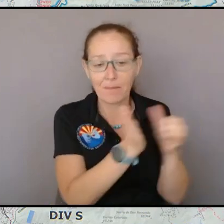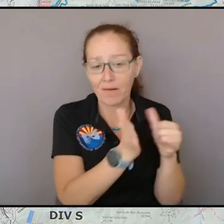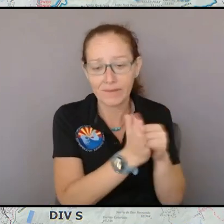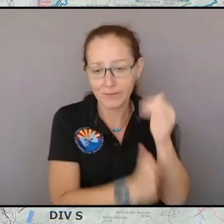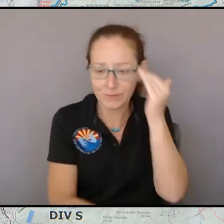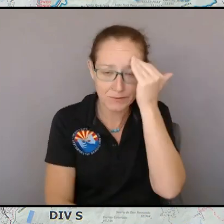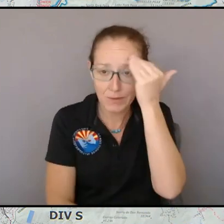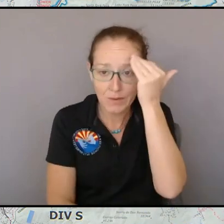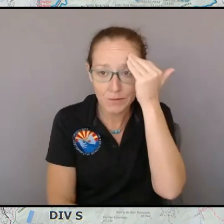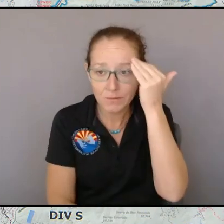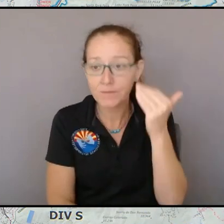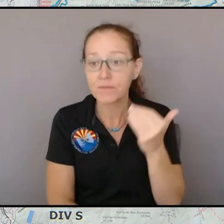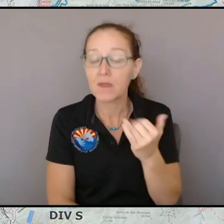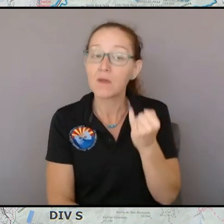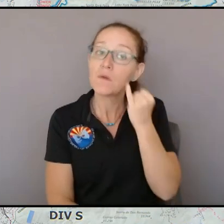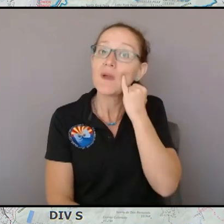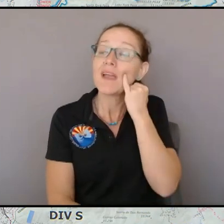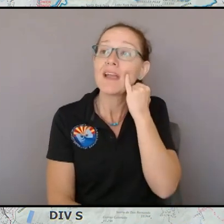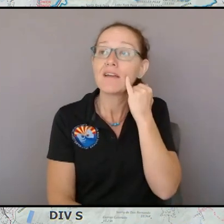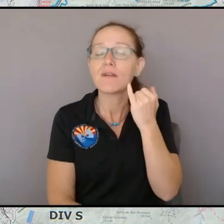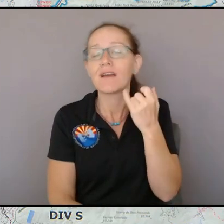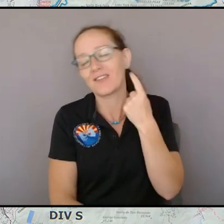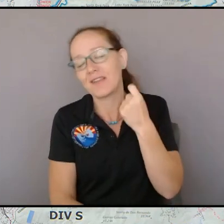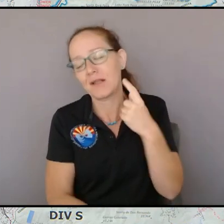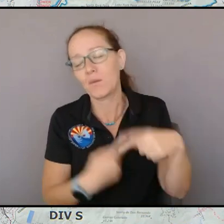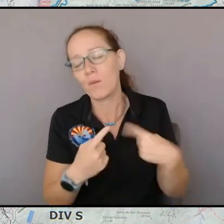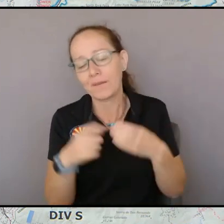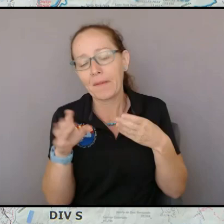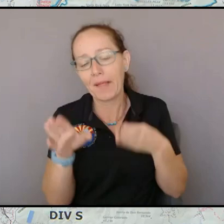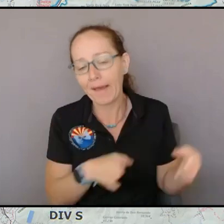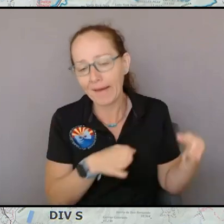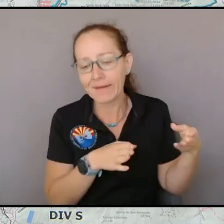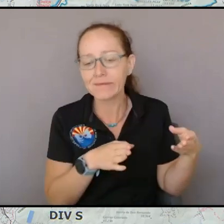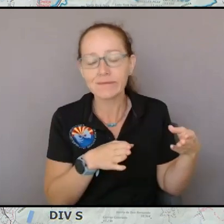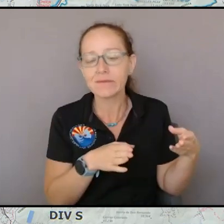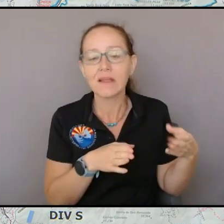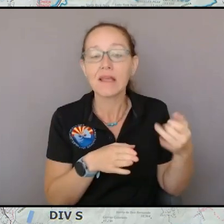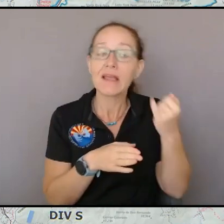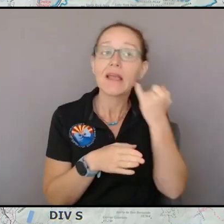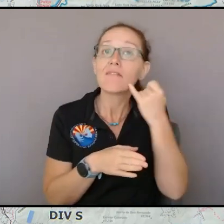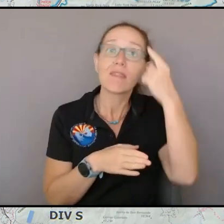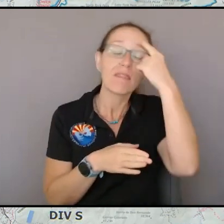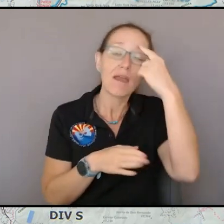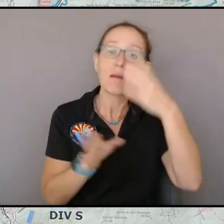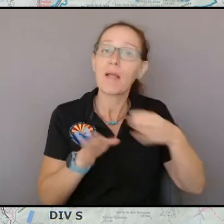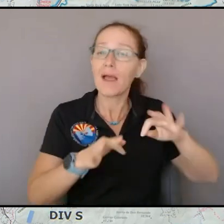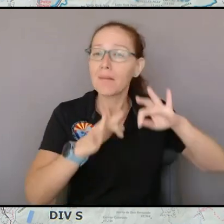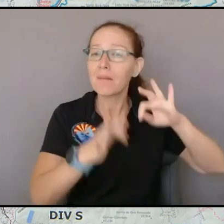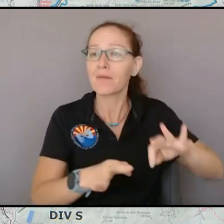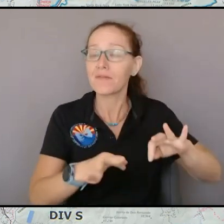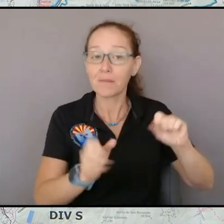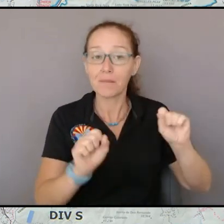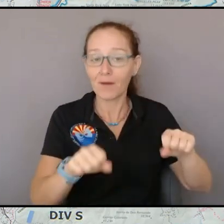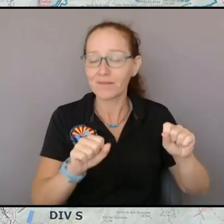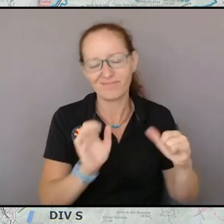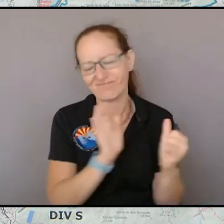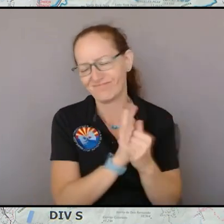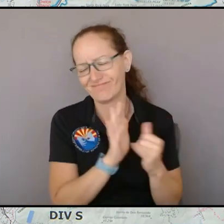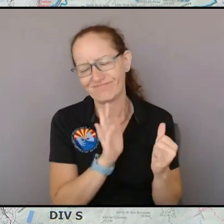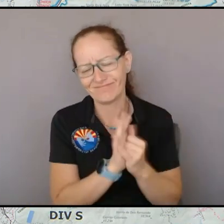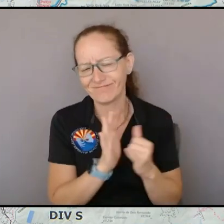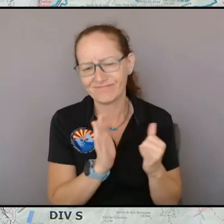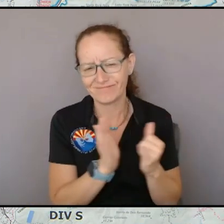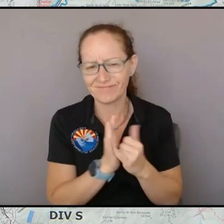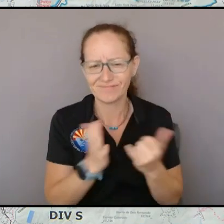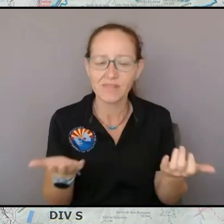flawed assumption of planning is that the plan can be perfect and it can't there are certain things when we're building this